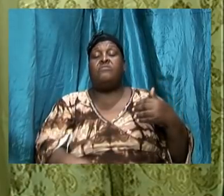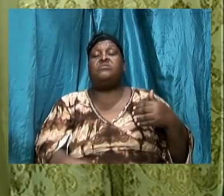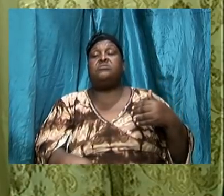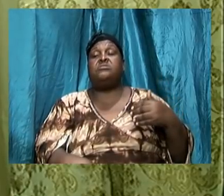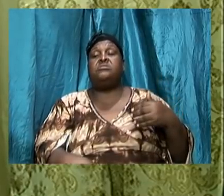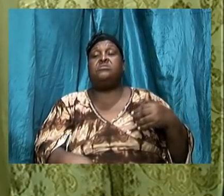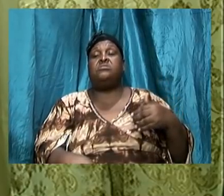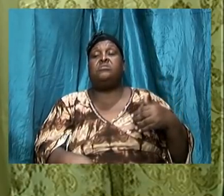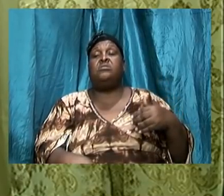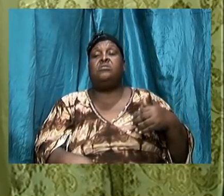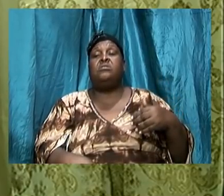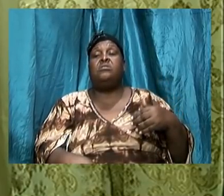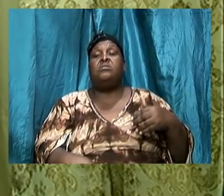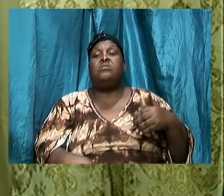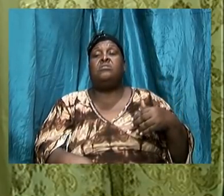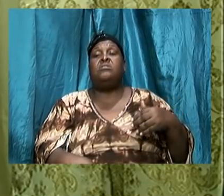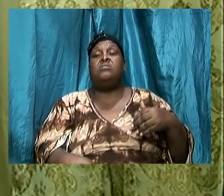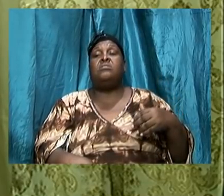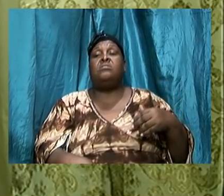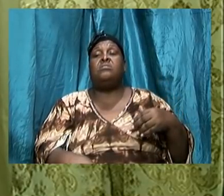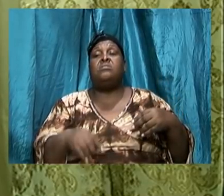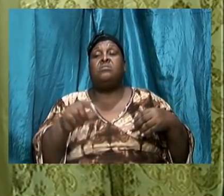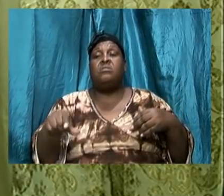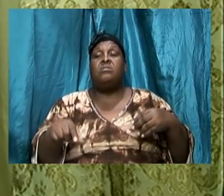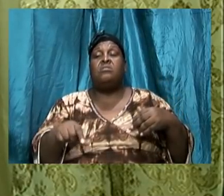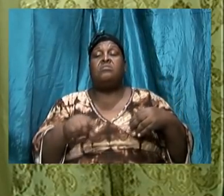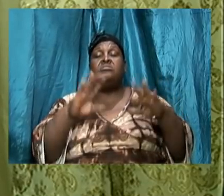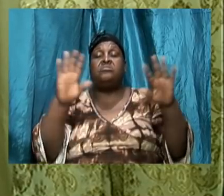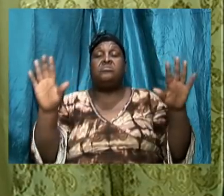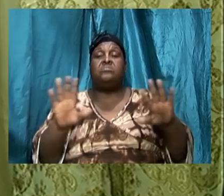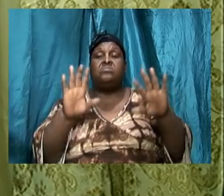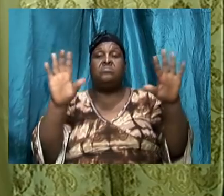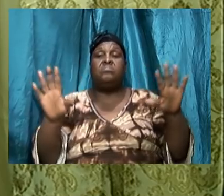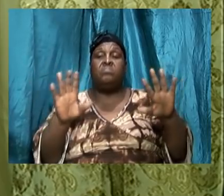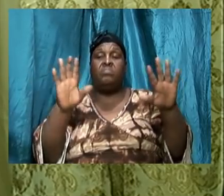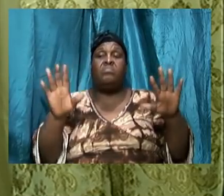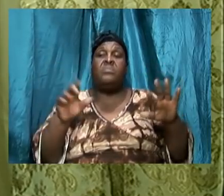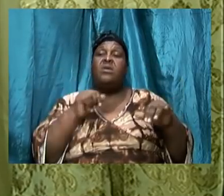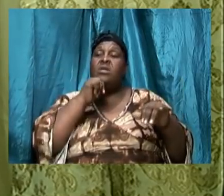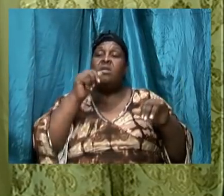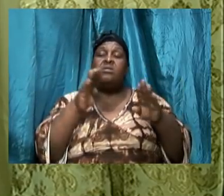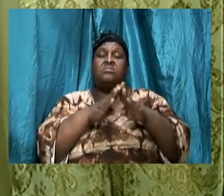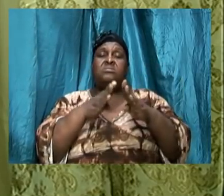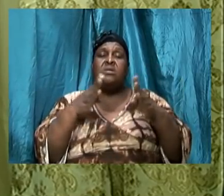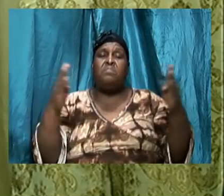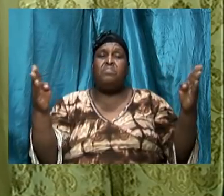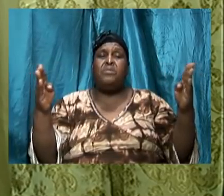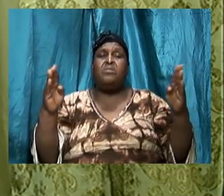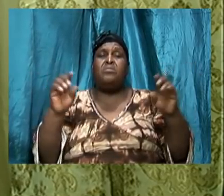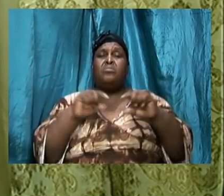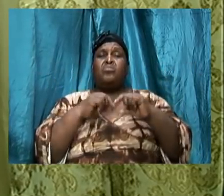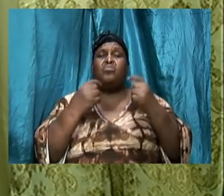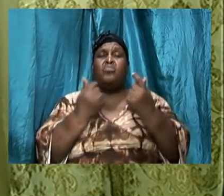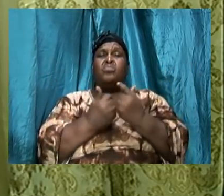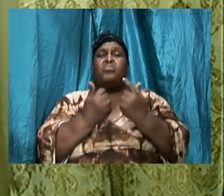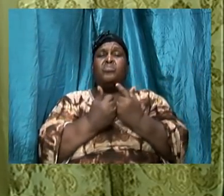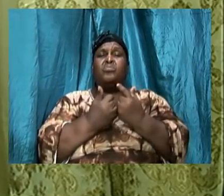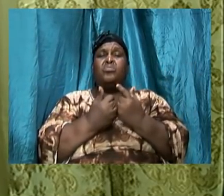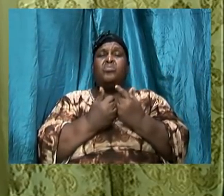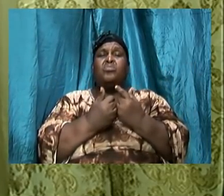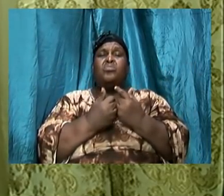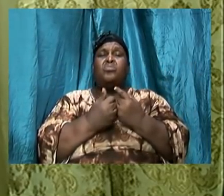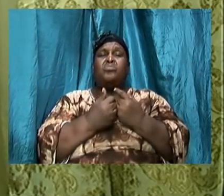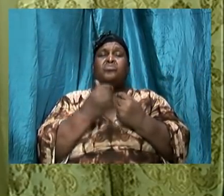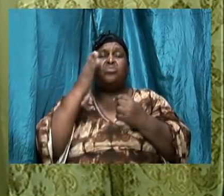officially starting this Sunday it's not a big group so we know exactly how